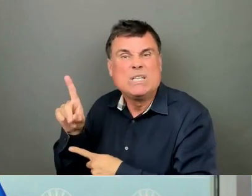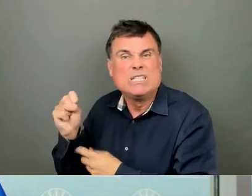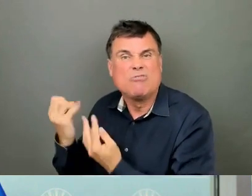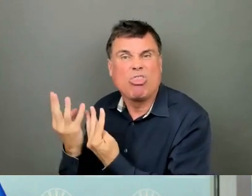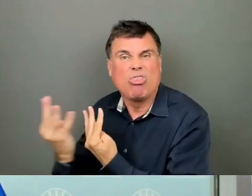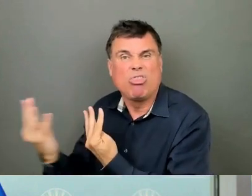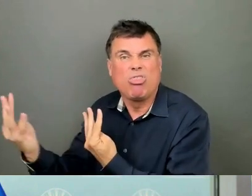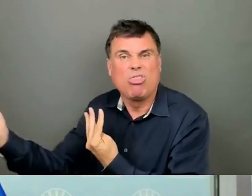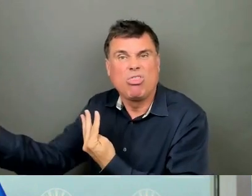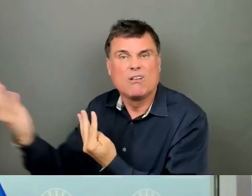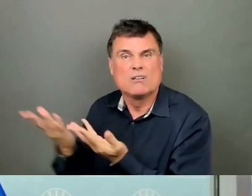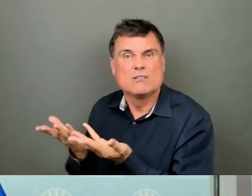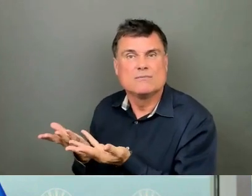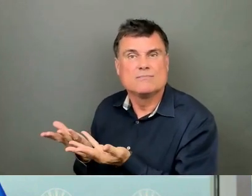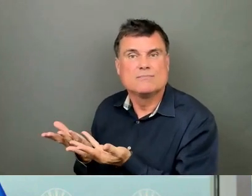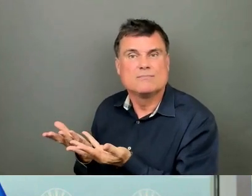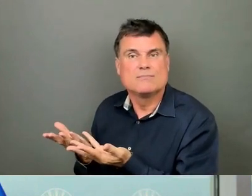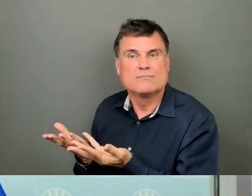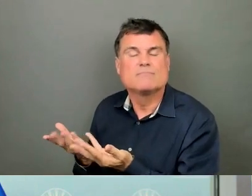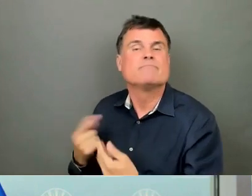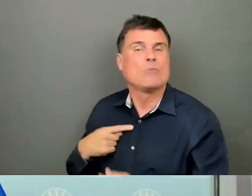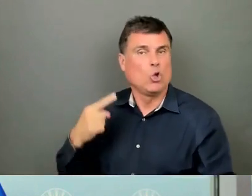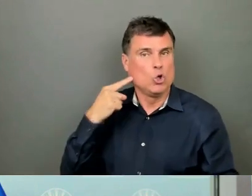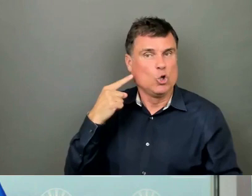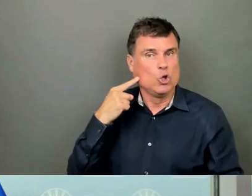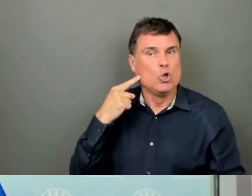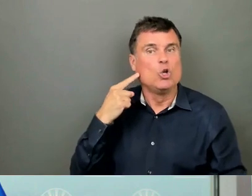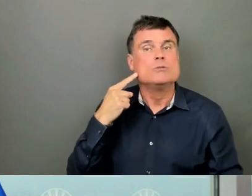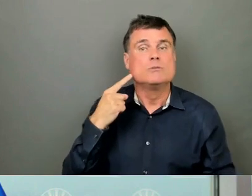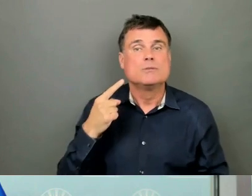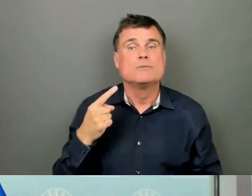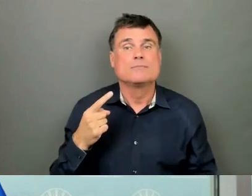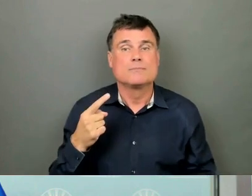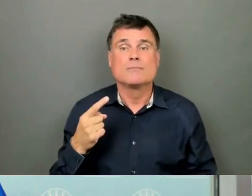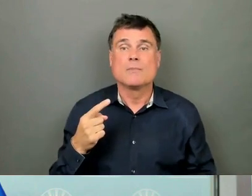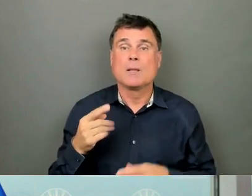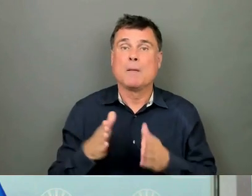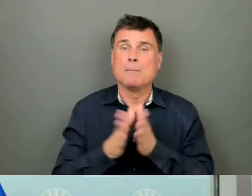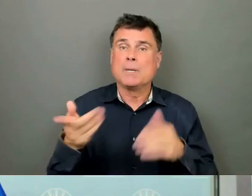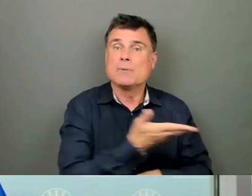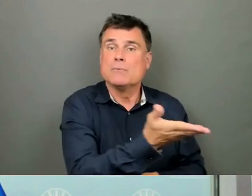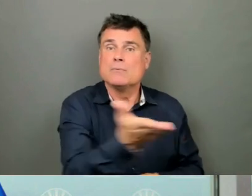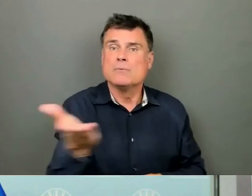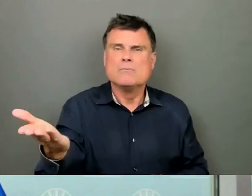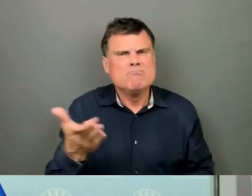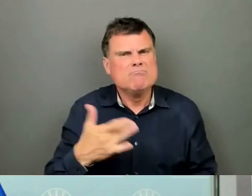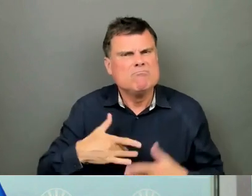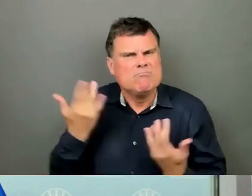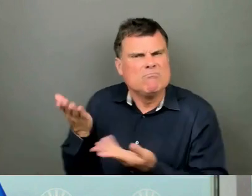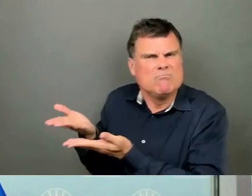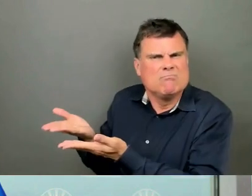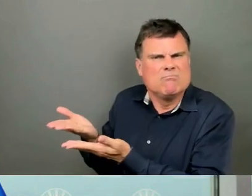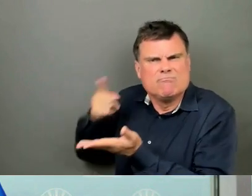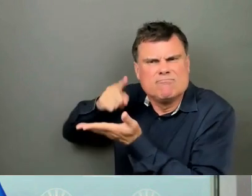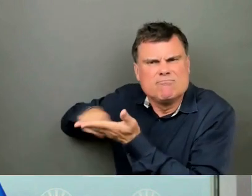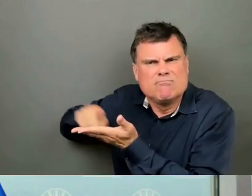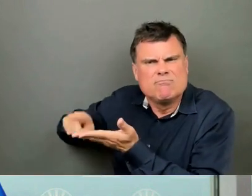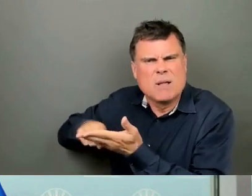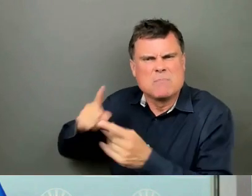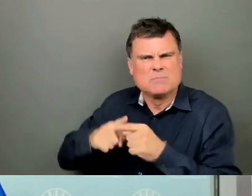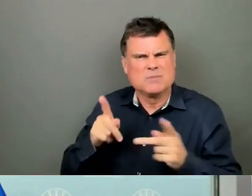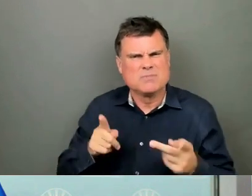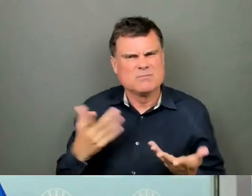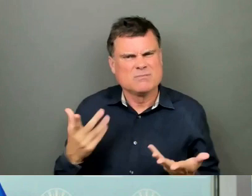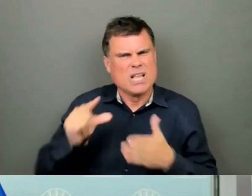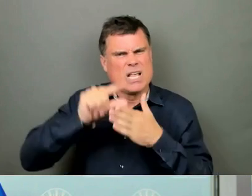I have heard the calls for a public inquiry into the actions of the B.C. Liberal government in this deal. I have also heard the calls for government to take back Little Mountain.